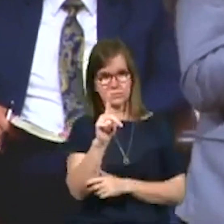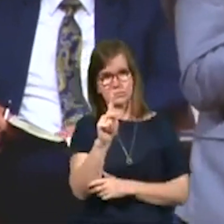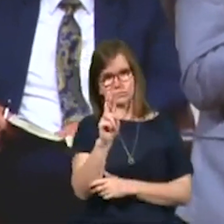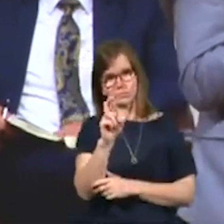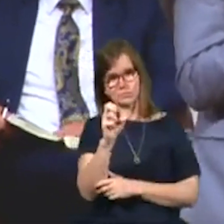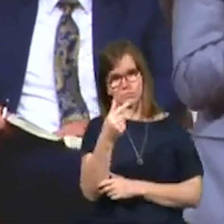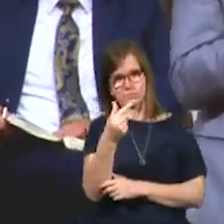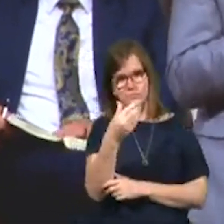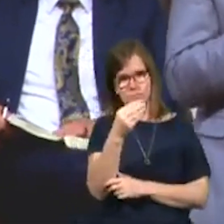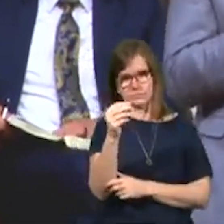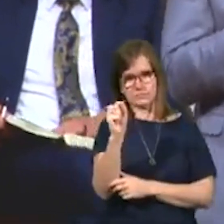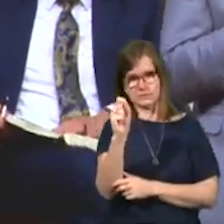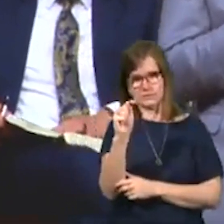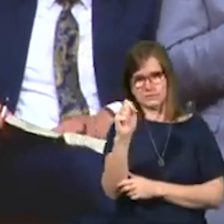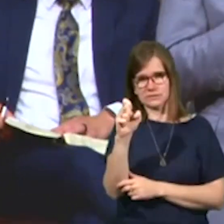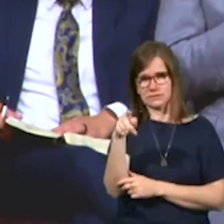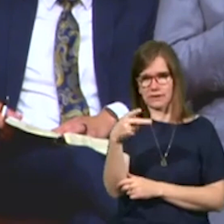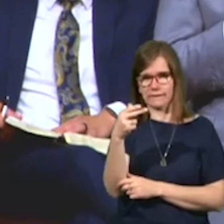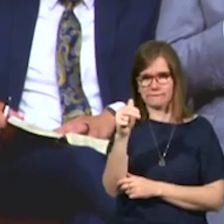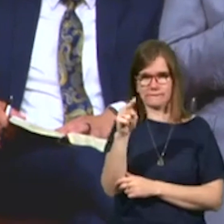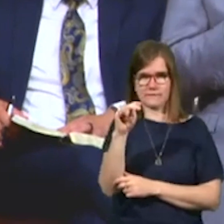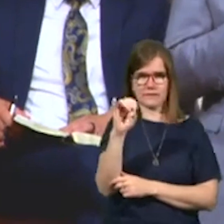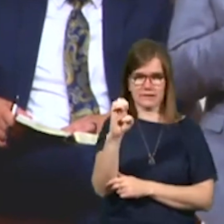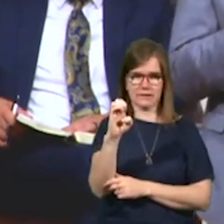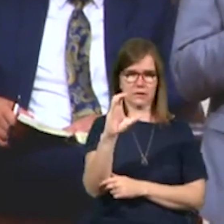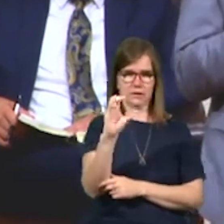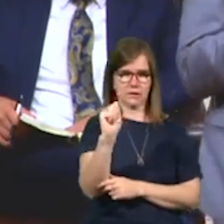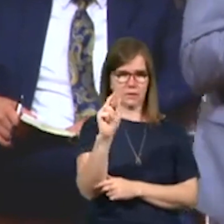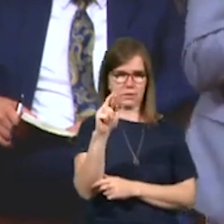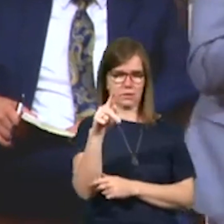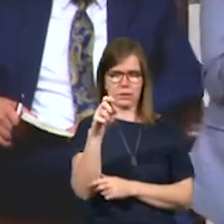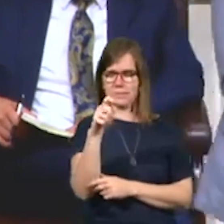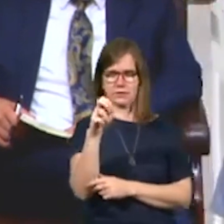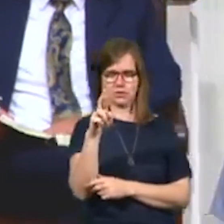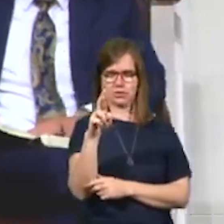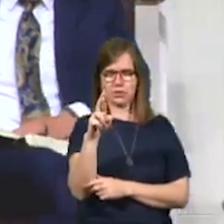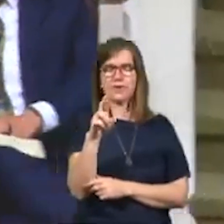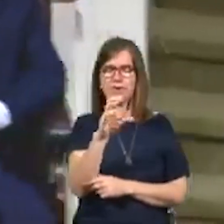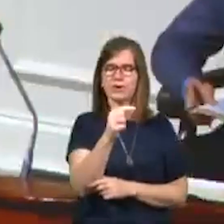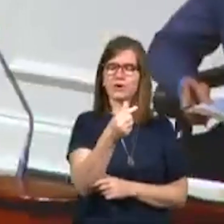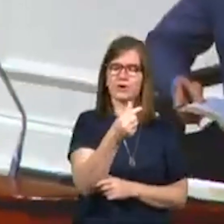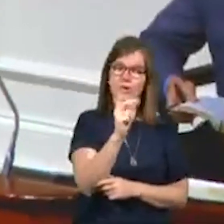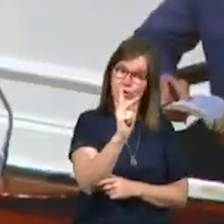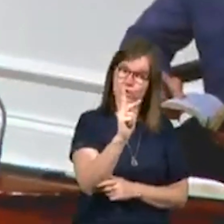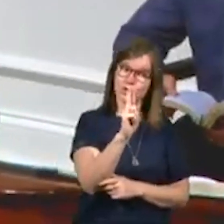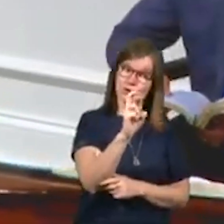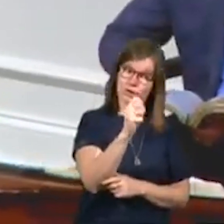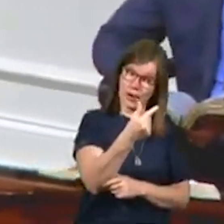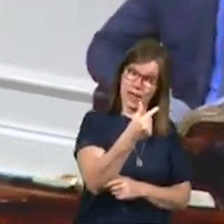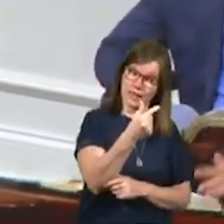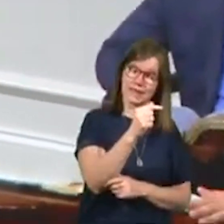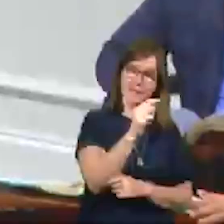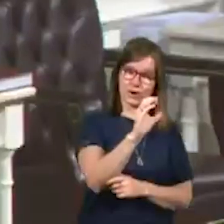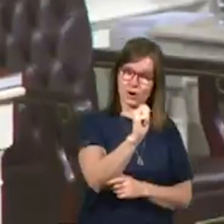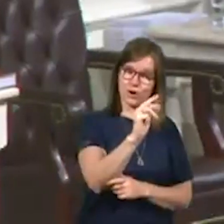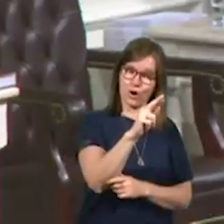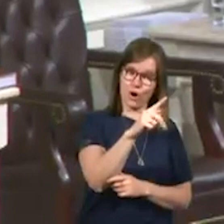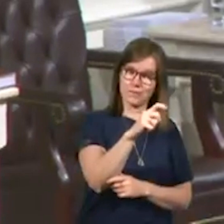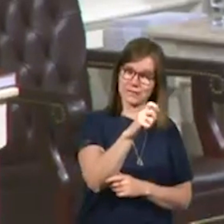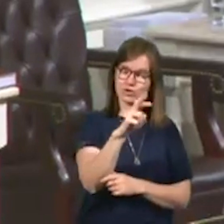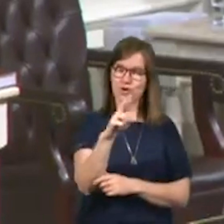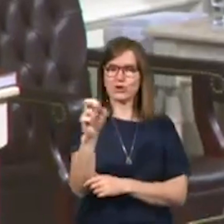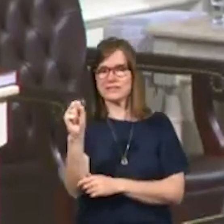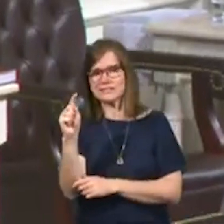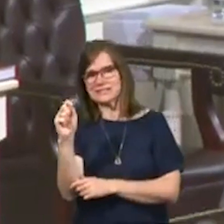and Stephanie Carpenter, not Carpenter at the time. Craig was a carpenter. Stephanie wasn't, but eventually she got it figured